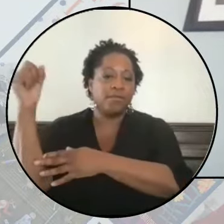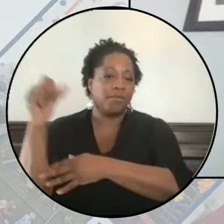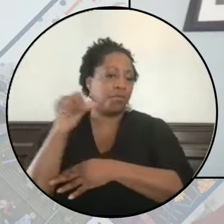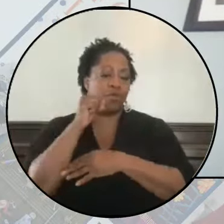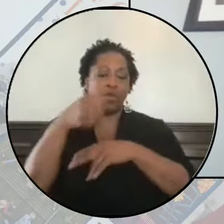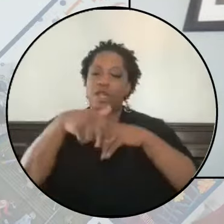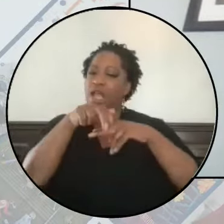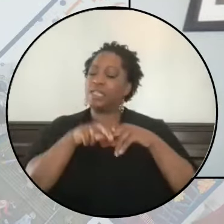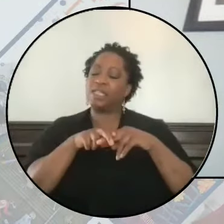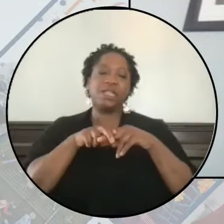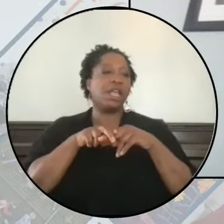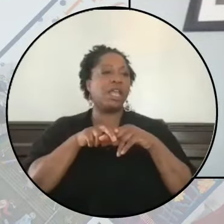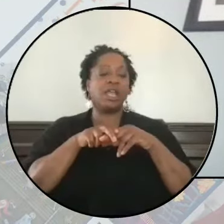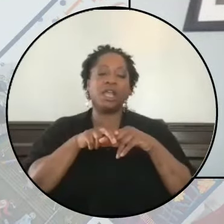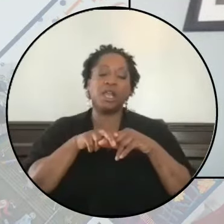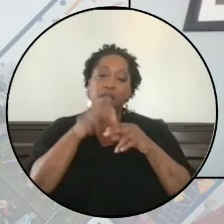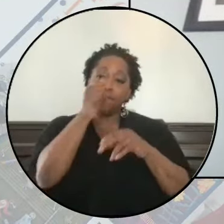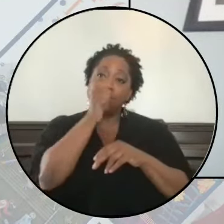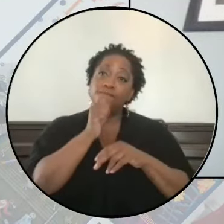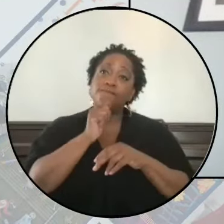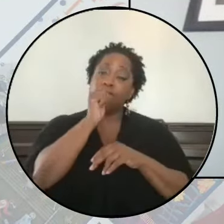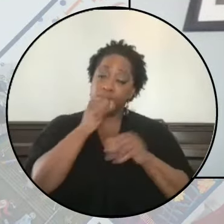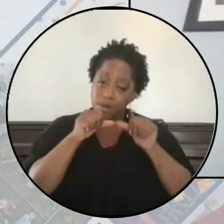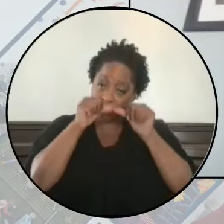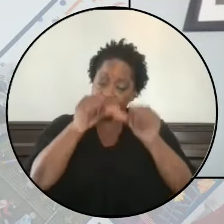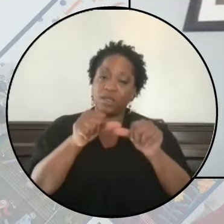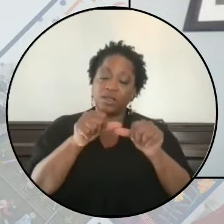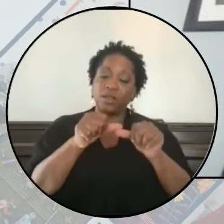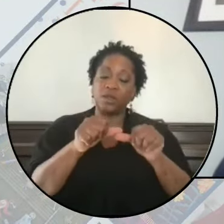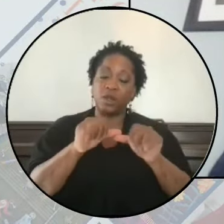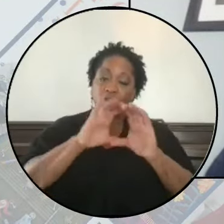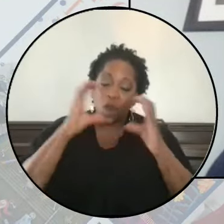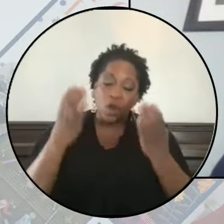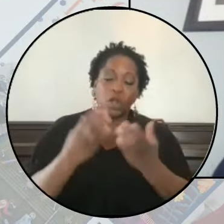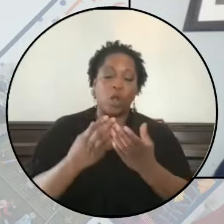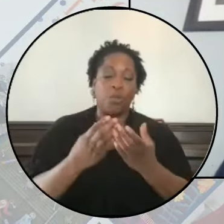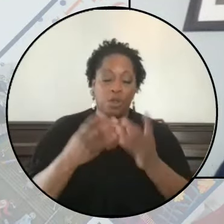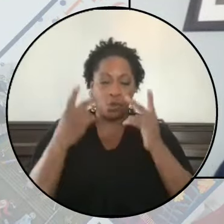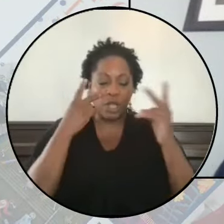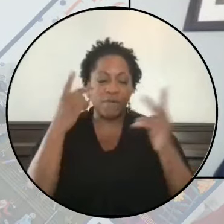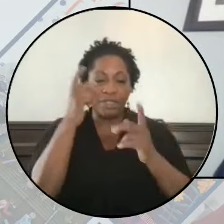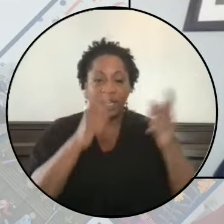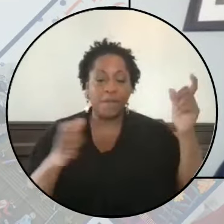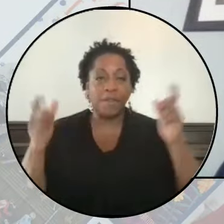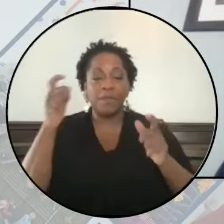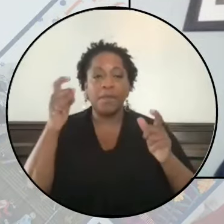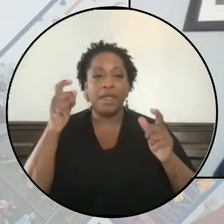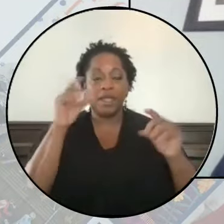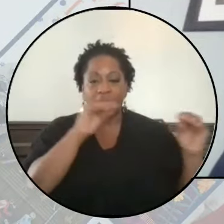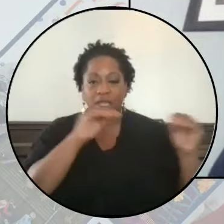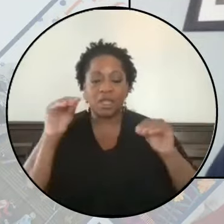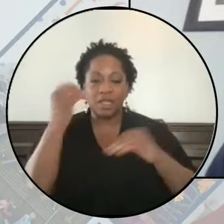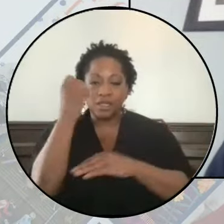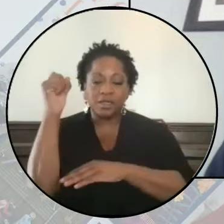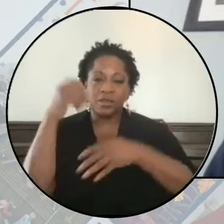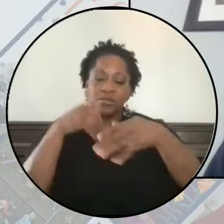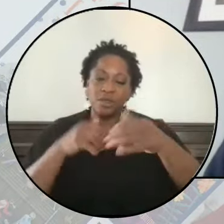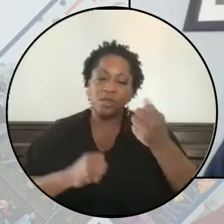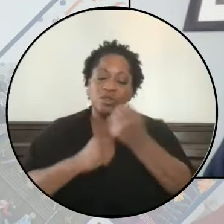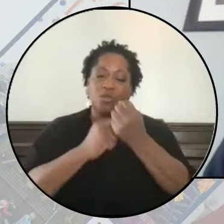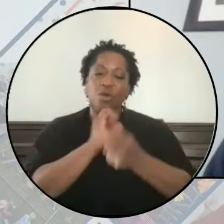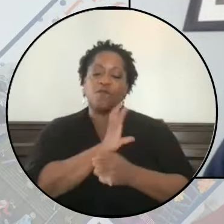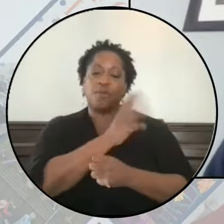will not sit idly by and let this continue. Globally, we have seen the largest mobilizations for Palestine